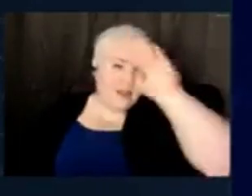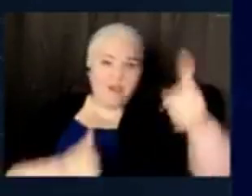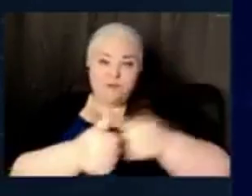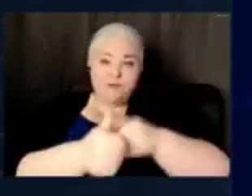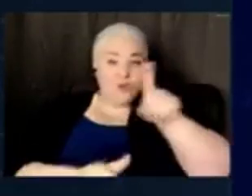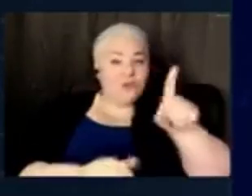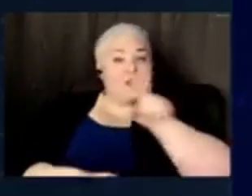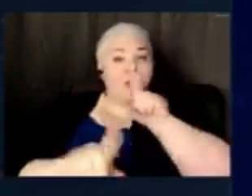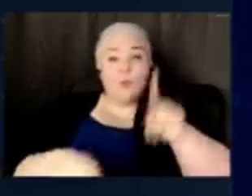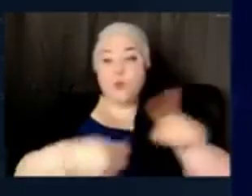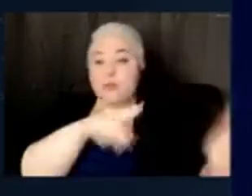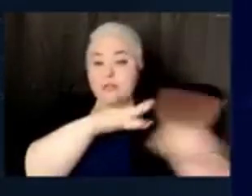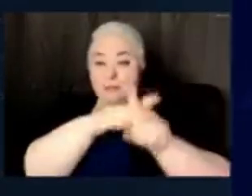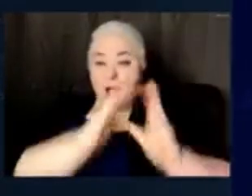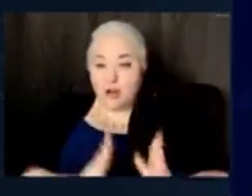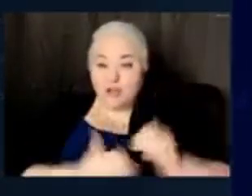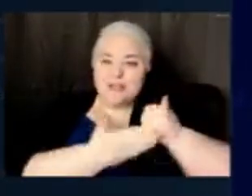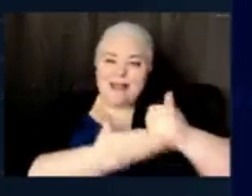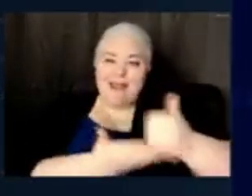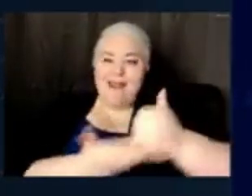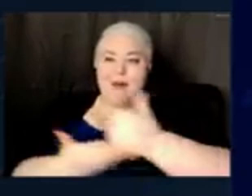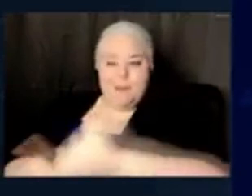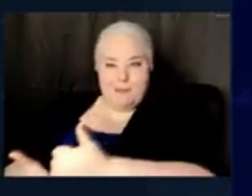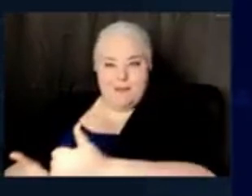helped the strangers in their time of need.